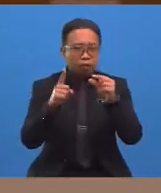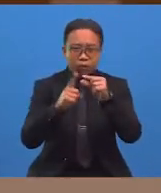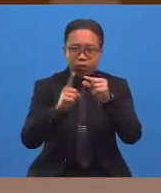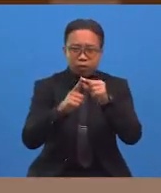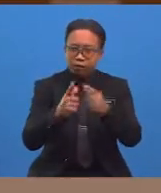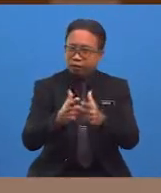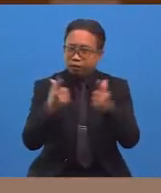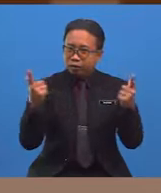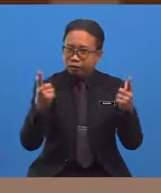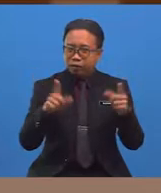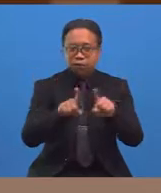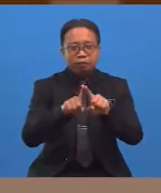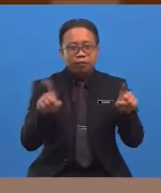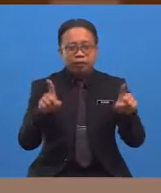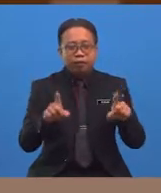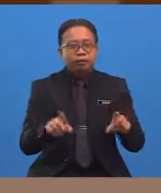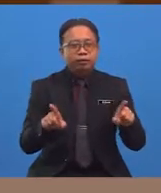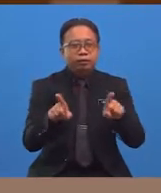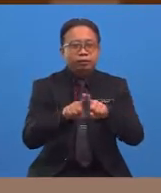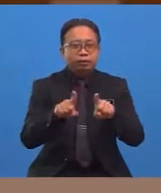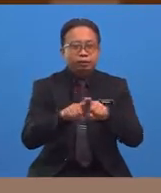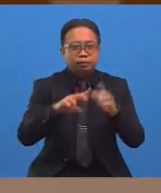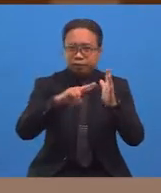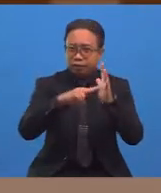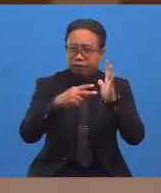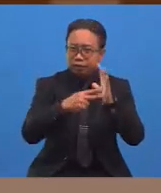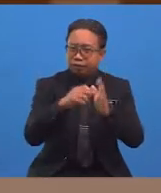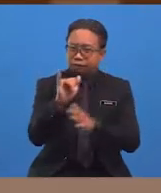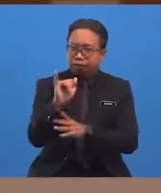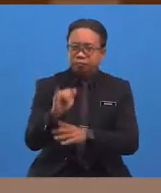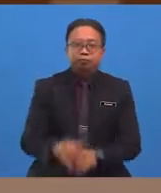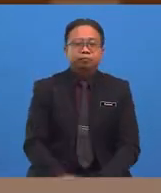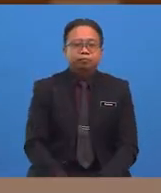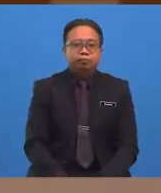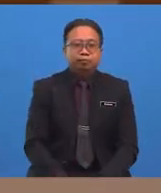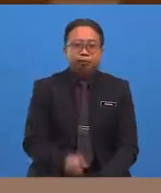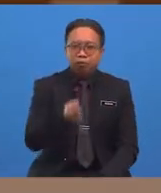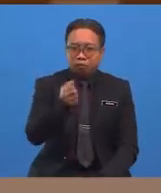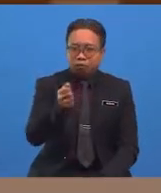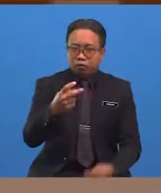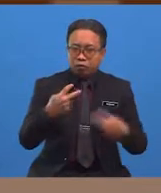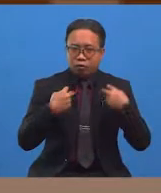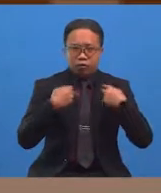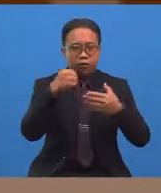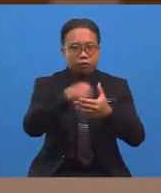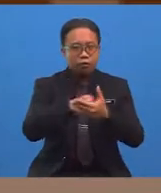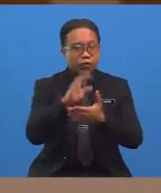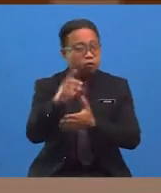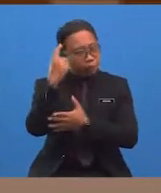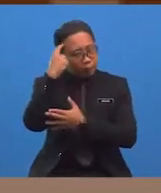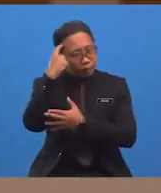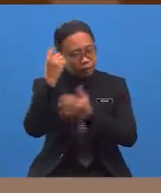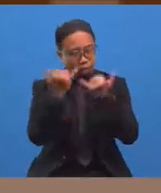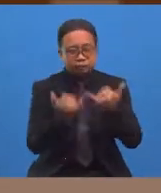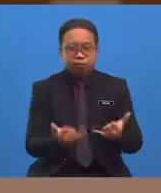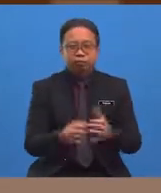different but with the same meaning? I am sure you have a few in your mind right now.